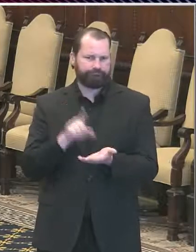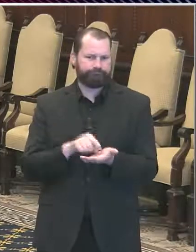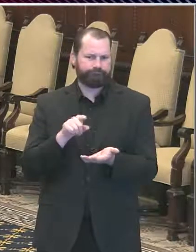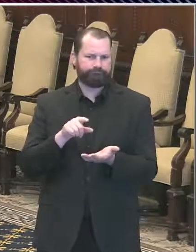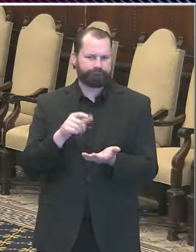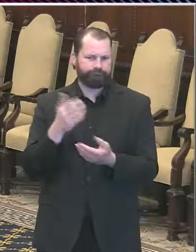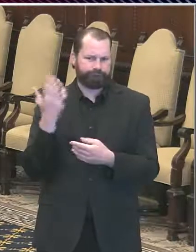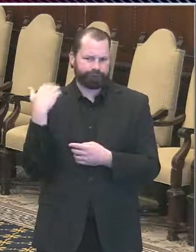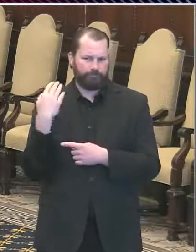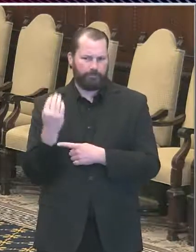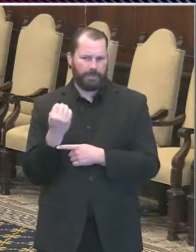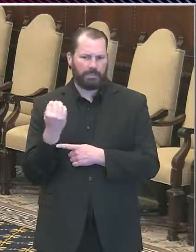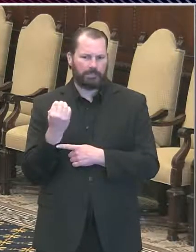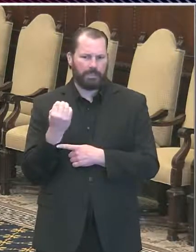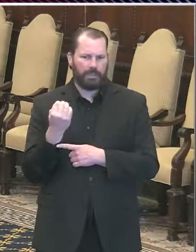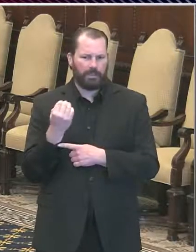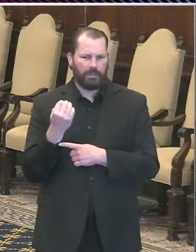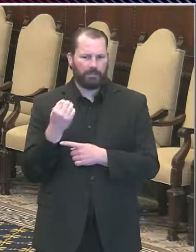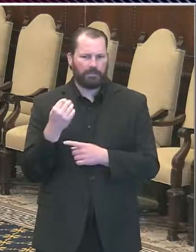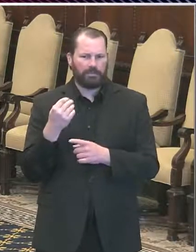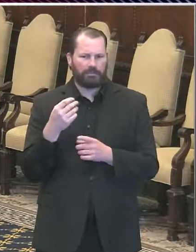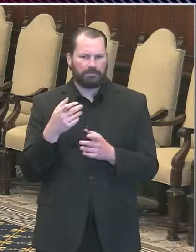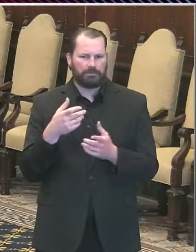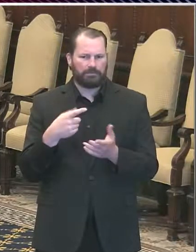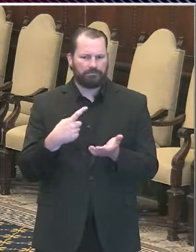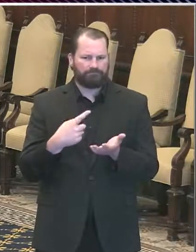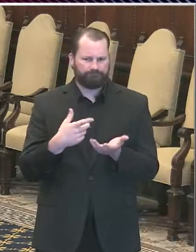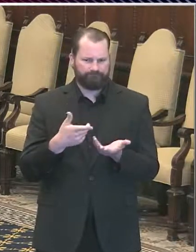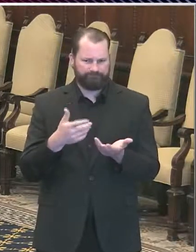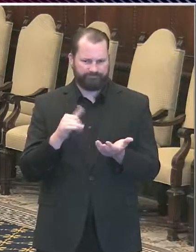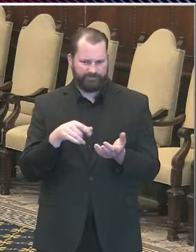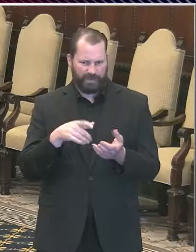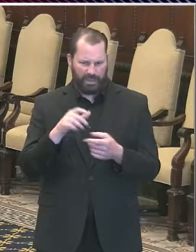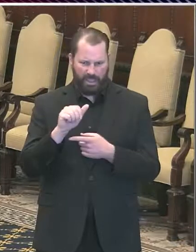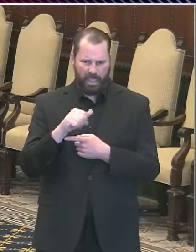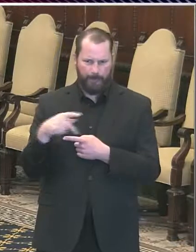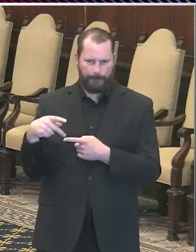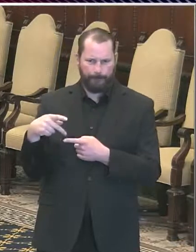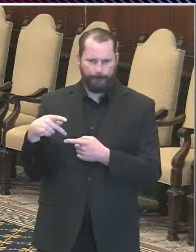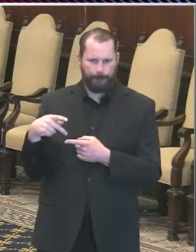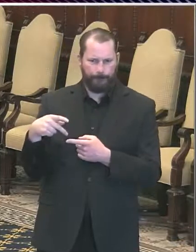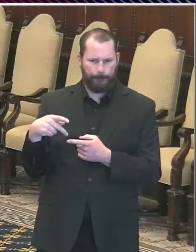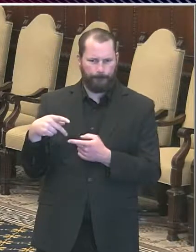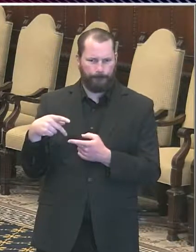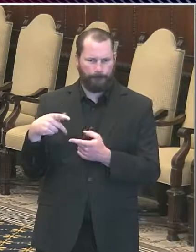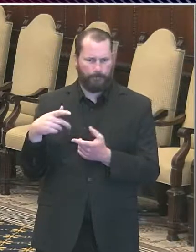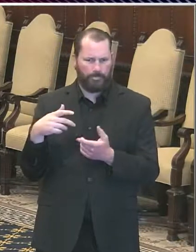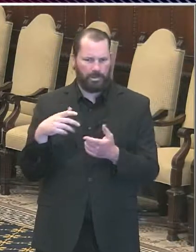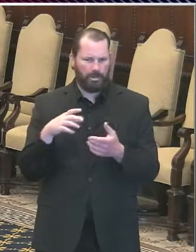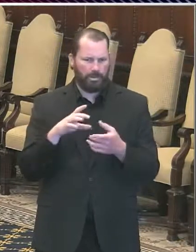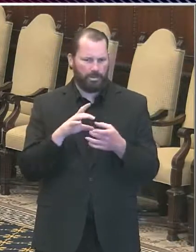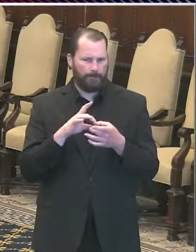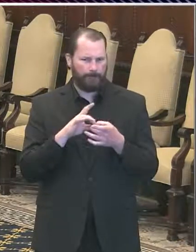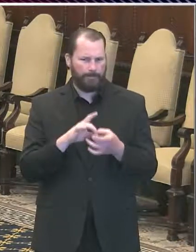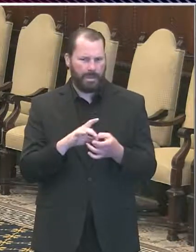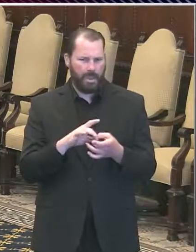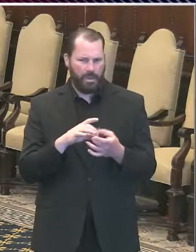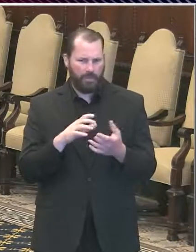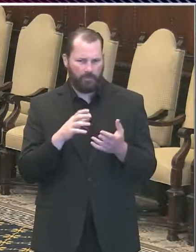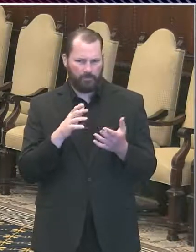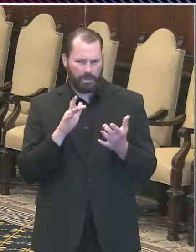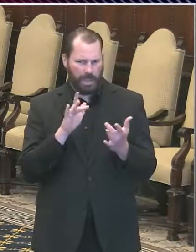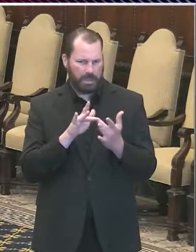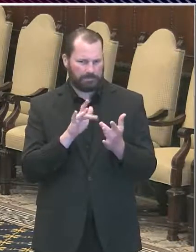an app that allows anybody to do contact tracing by self reporting how do you feel about